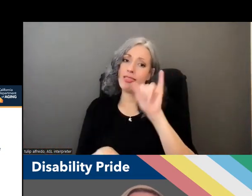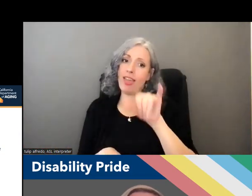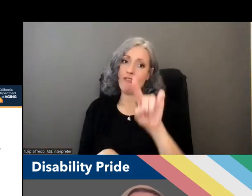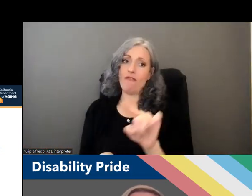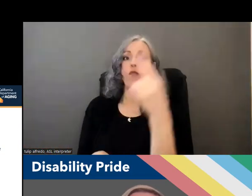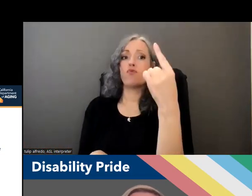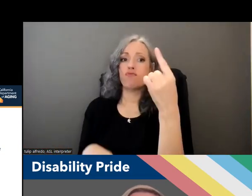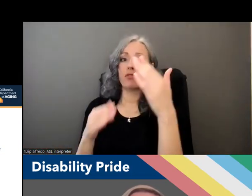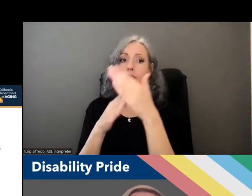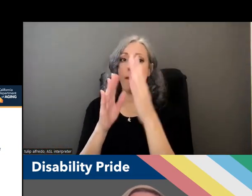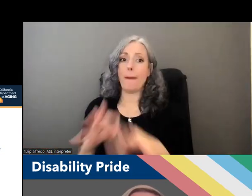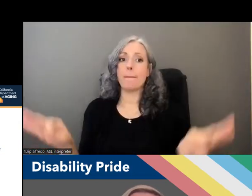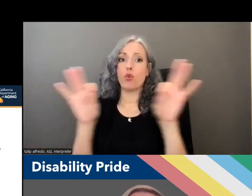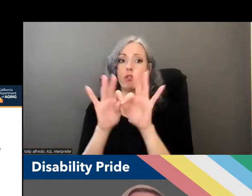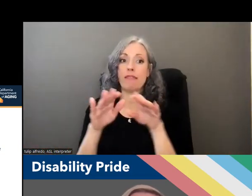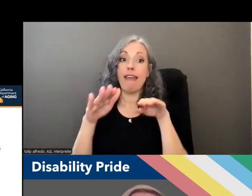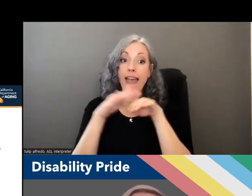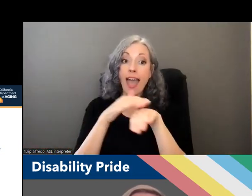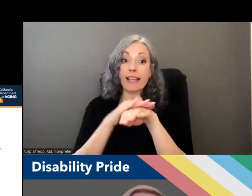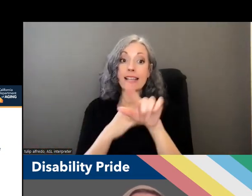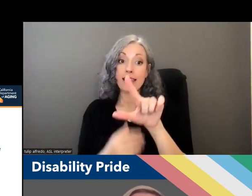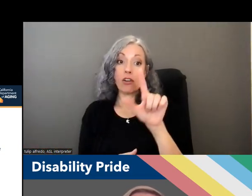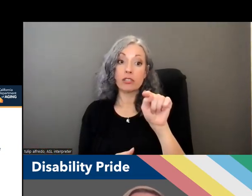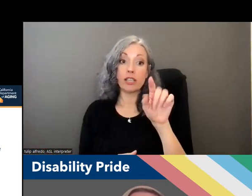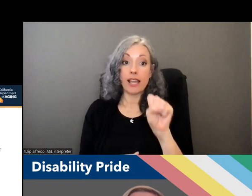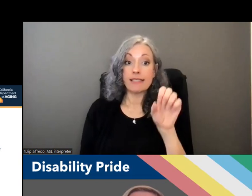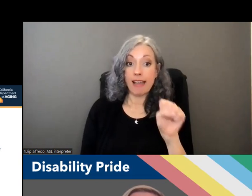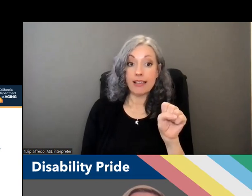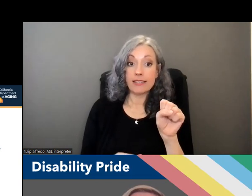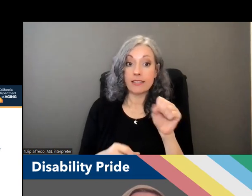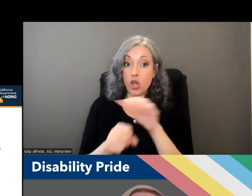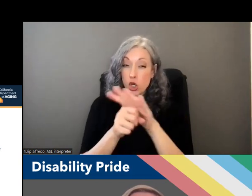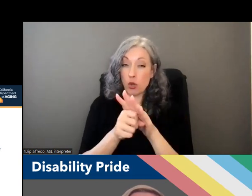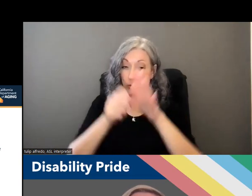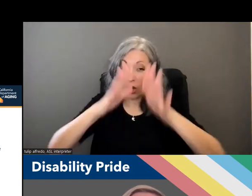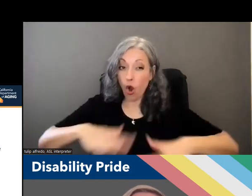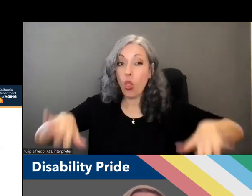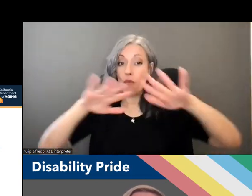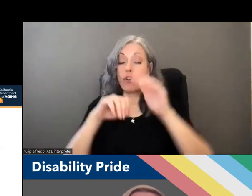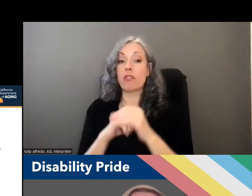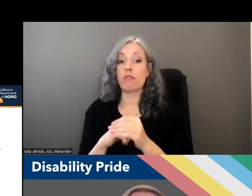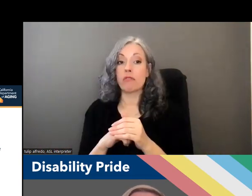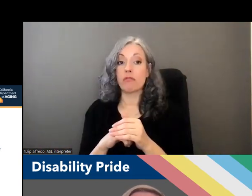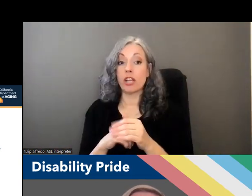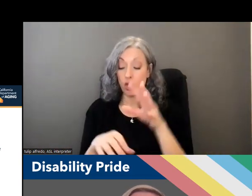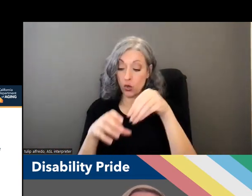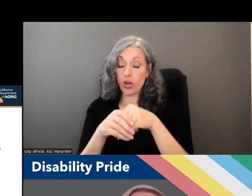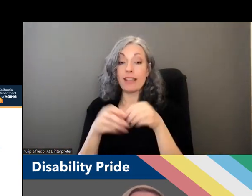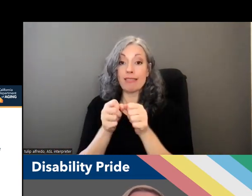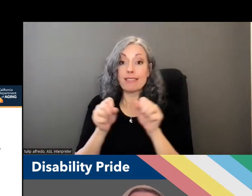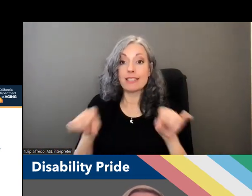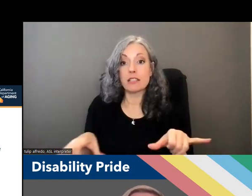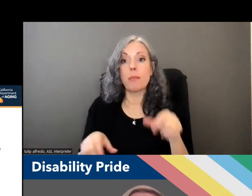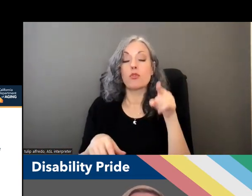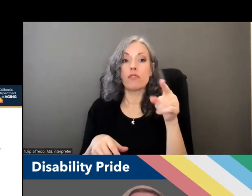access to ltss and every community so once you're once you're in the system and you're you're finding your way